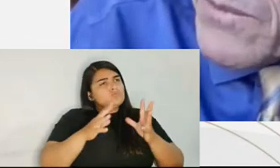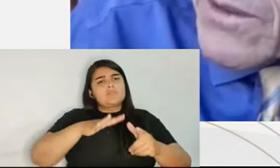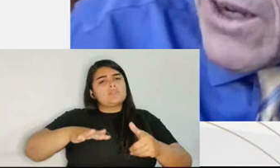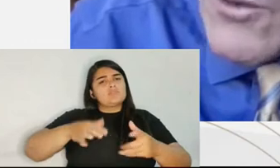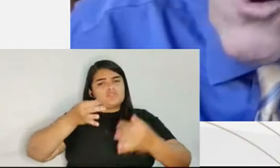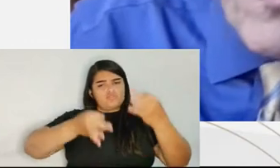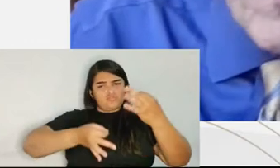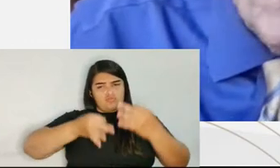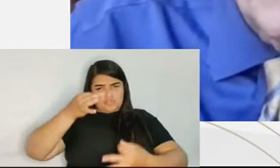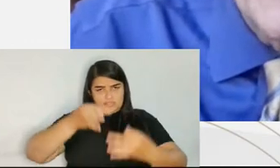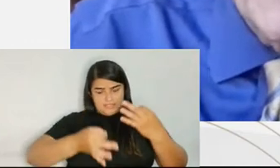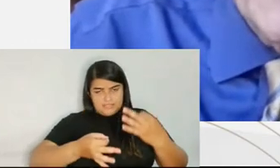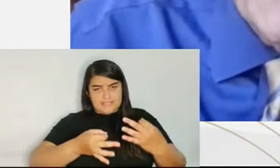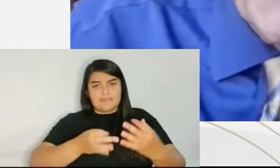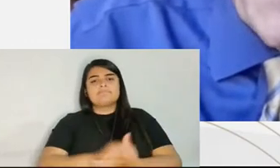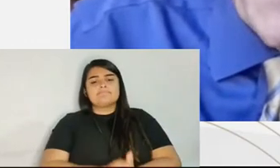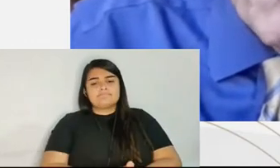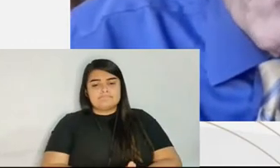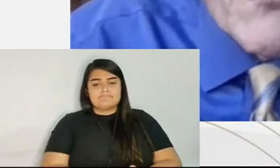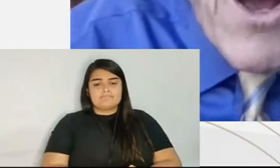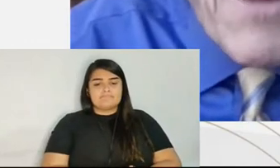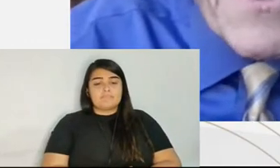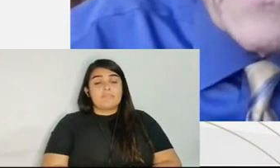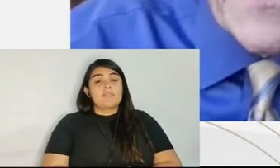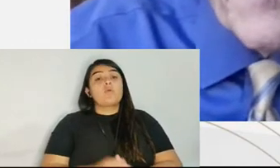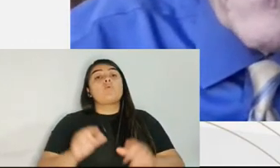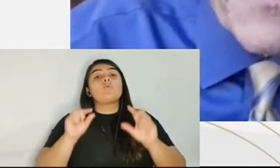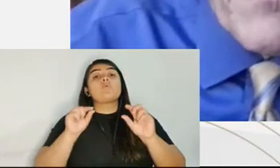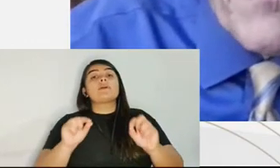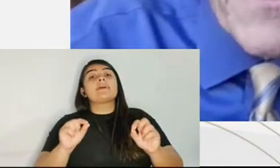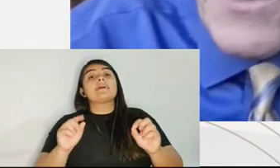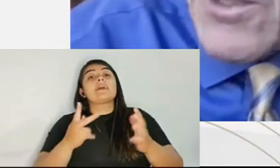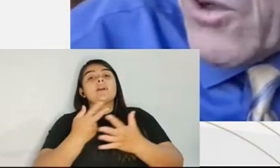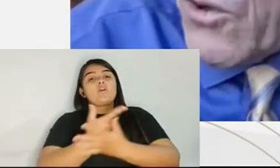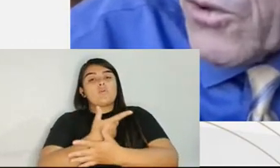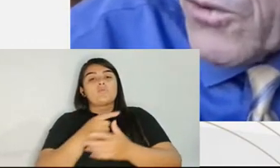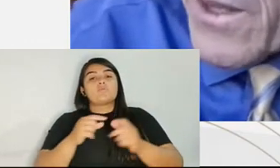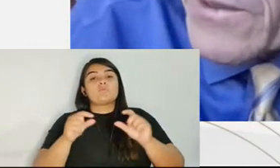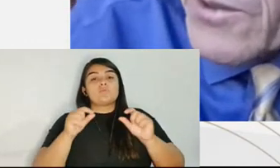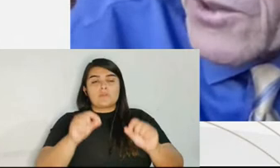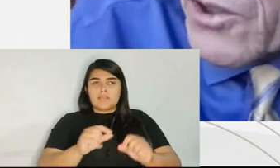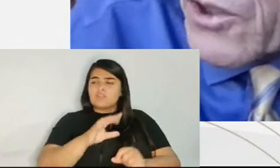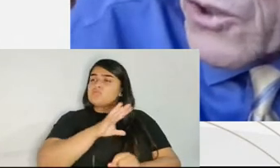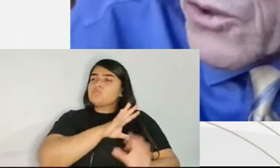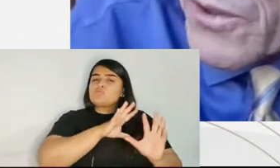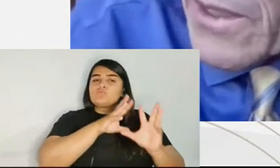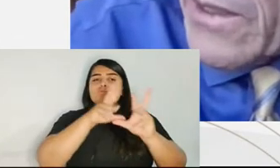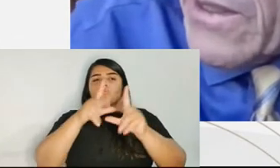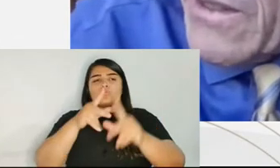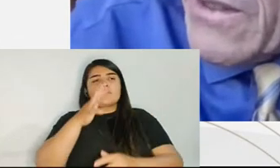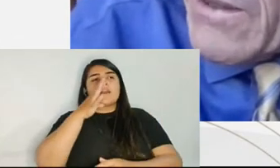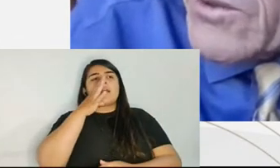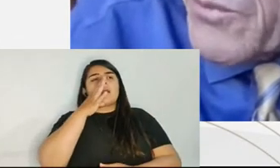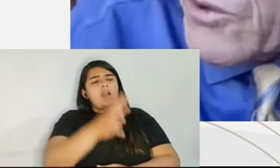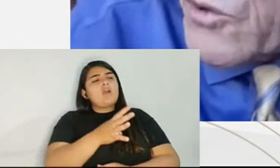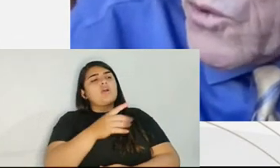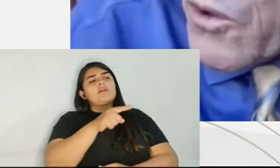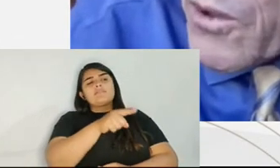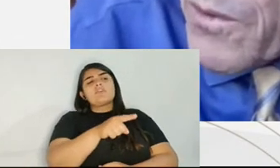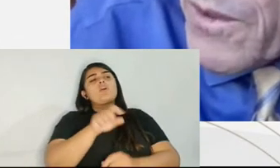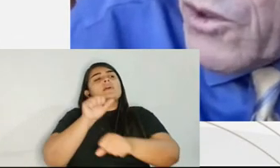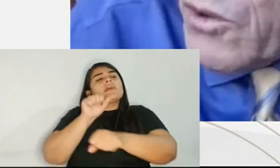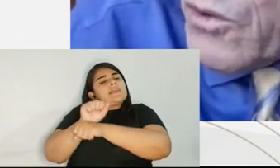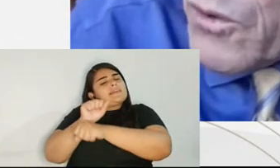indictment on hold. I won't drop the indictment, but I'll place it on hold as a security to be